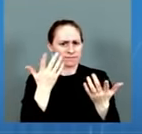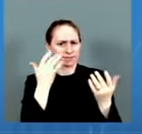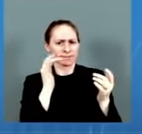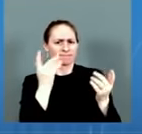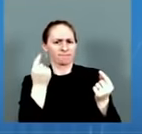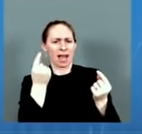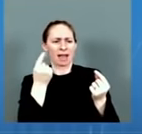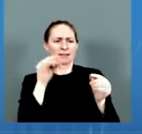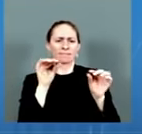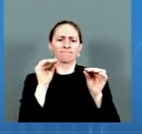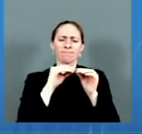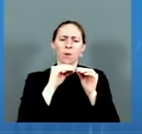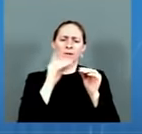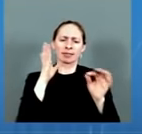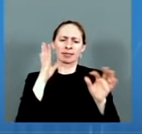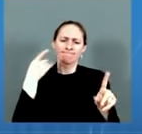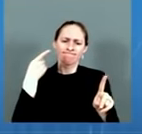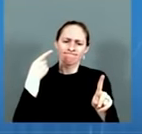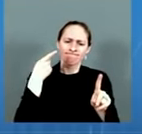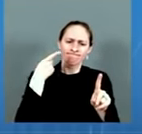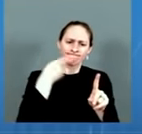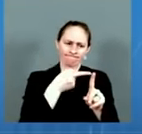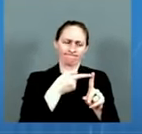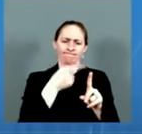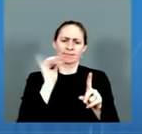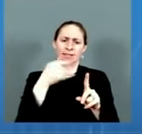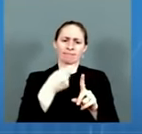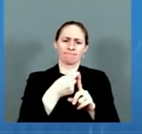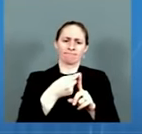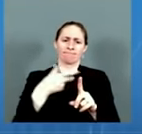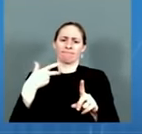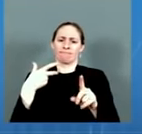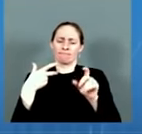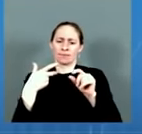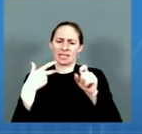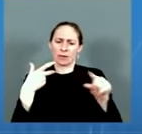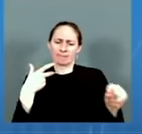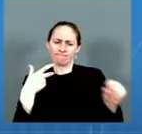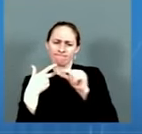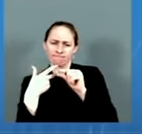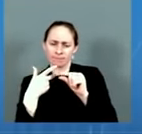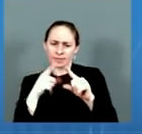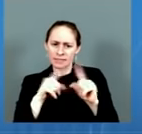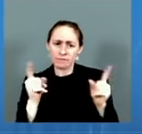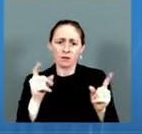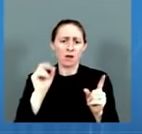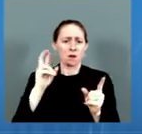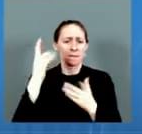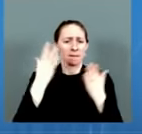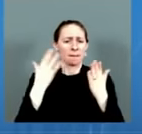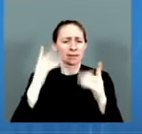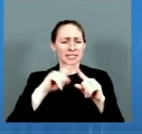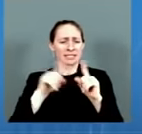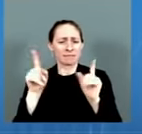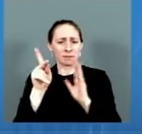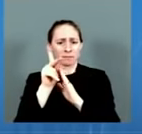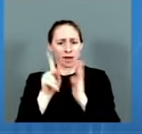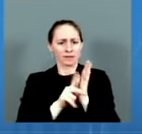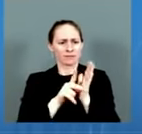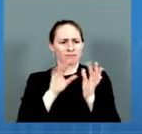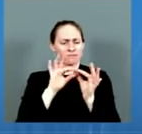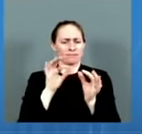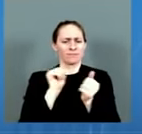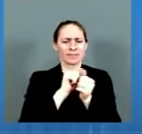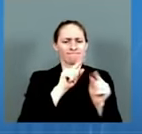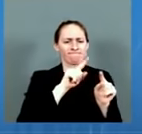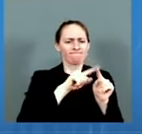made any change to that policy? Thank you. Well, thanks for the questions. I want to start for the question. And I want to start by saying that the doses that we are sending